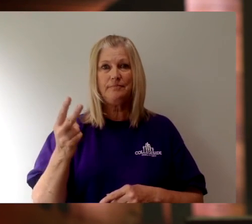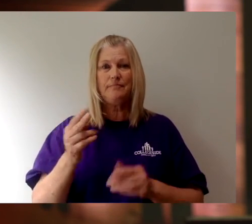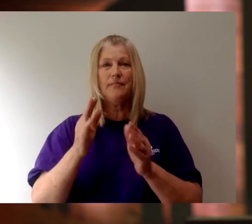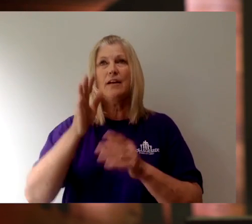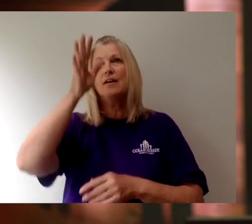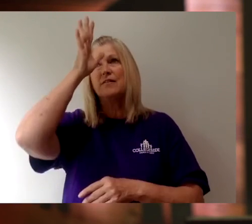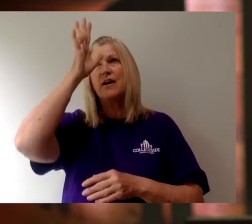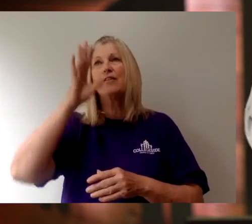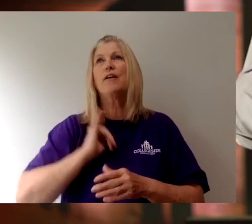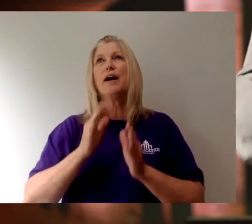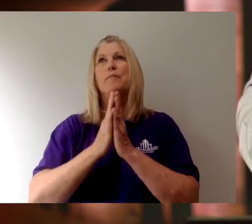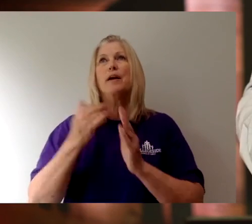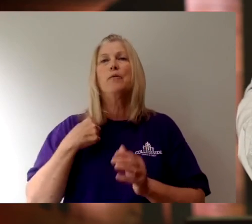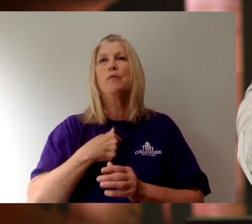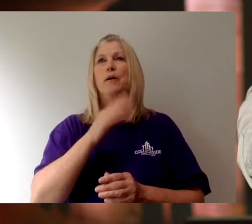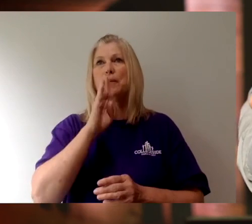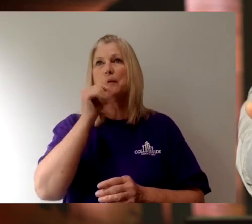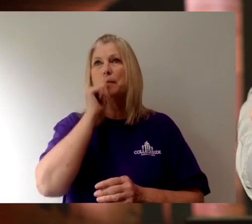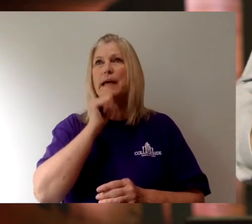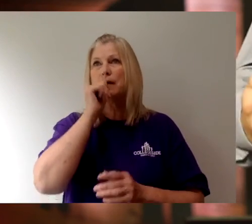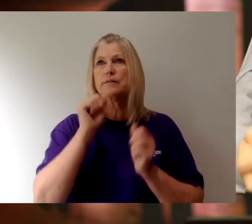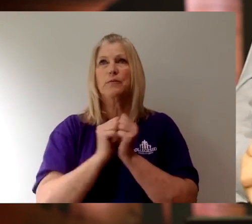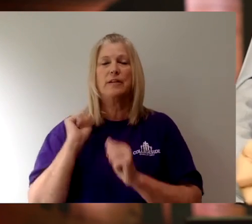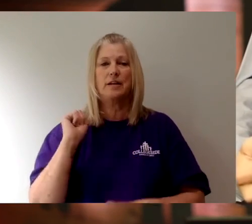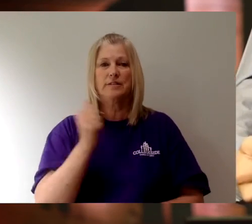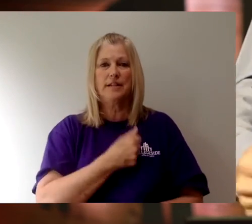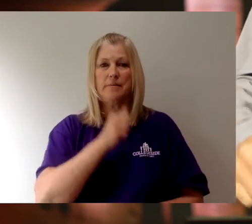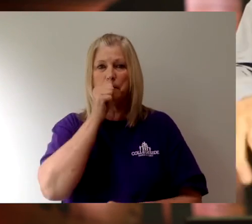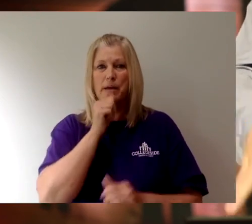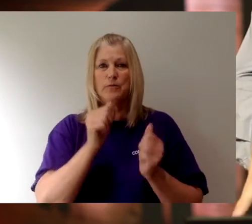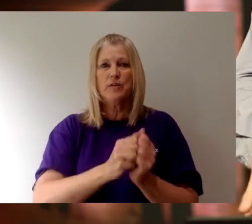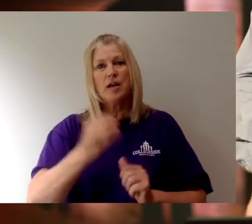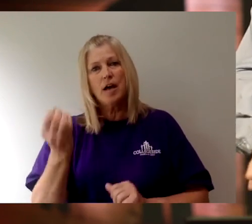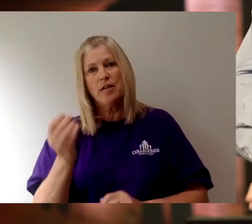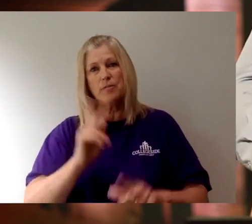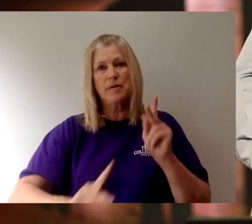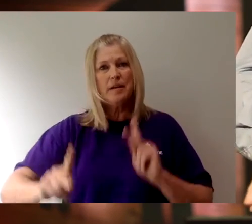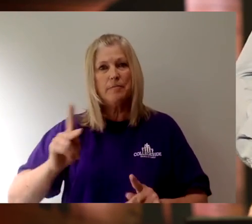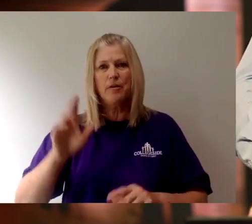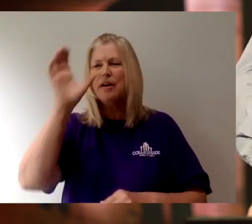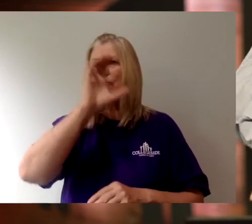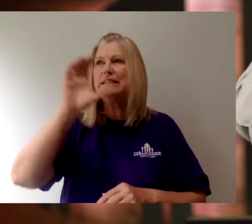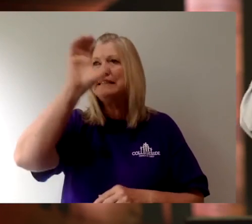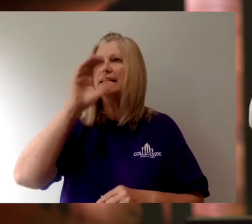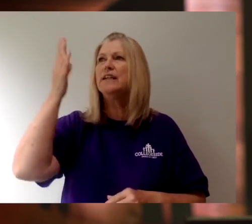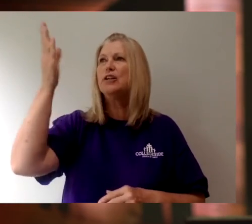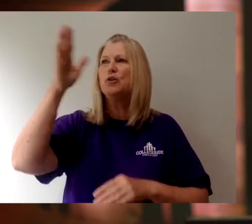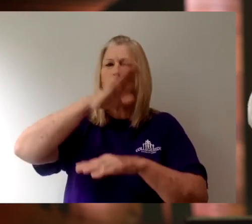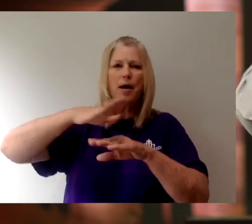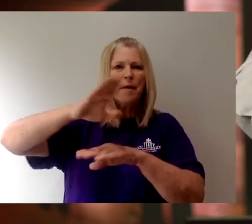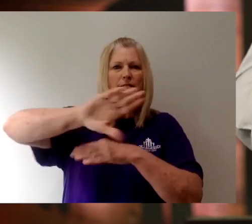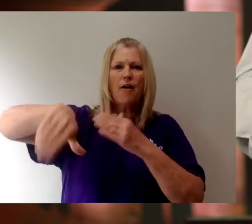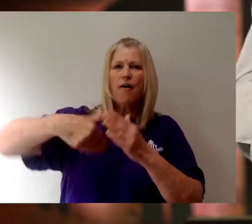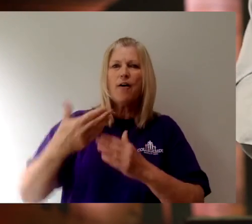Father, I pray that we would be patient with ourselves, that we would be patient with others, that we would seek you above all